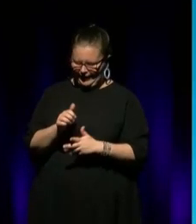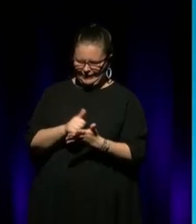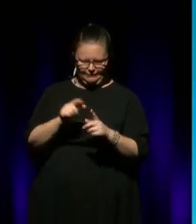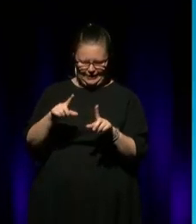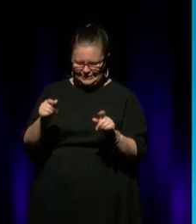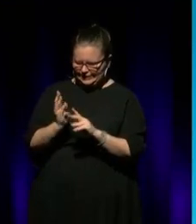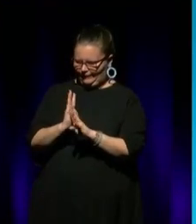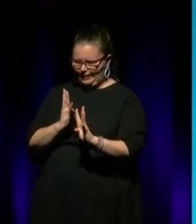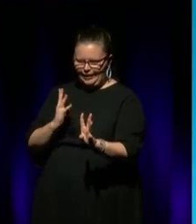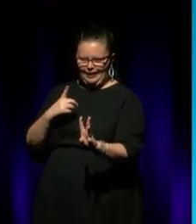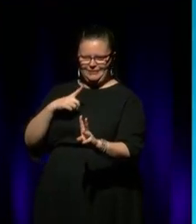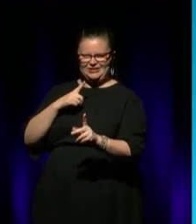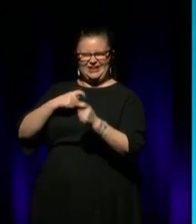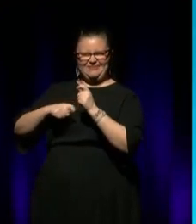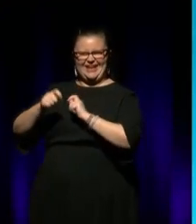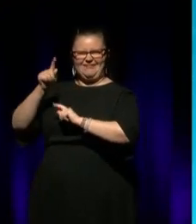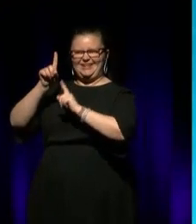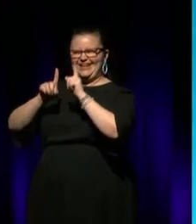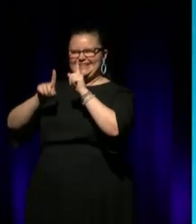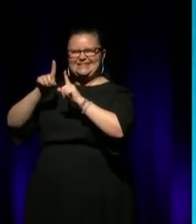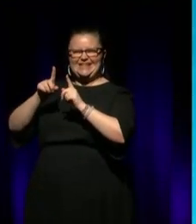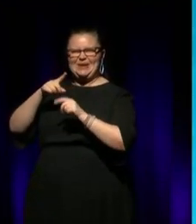wait in line because I've been a city boy for too long.